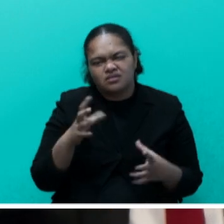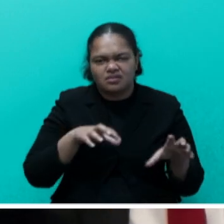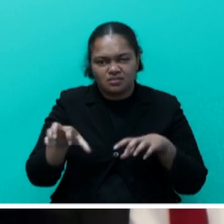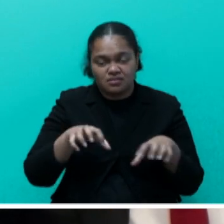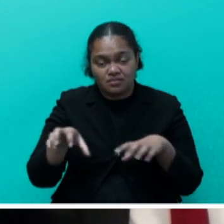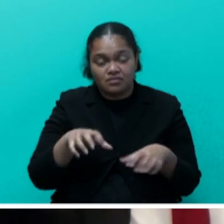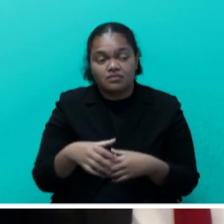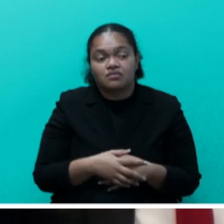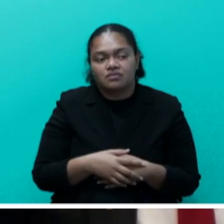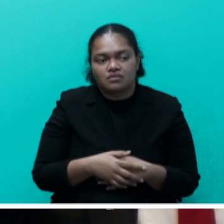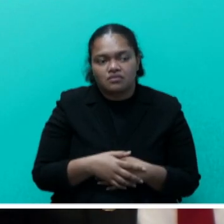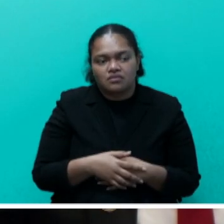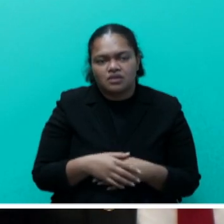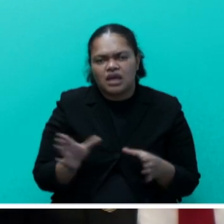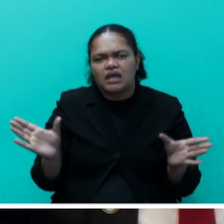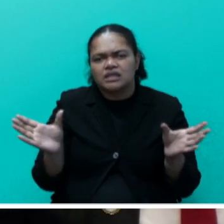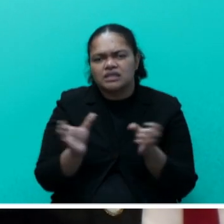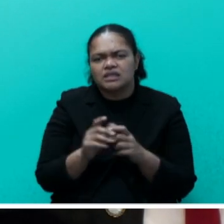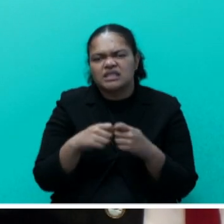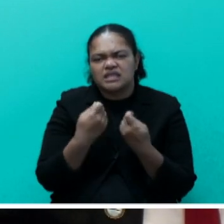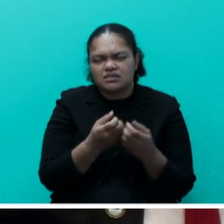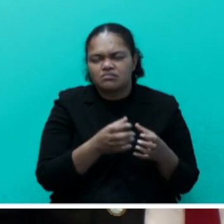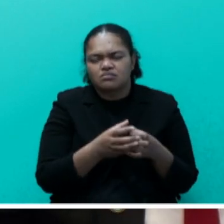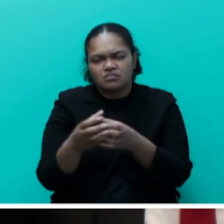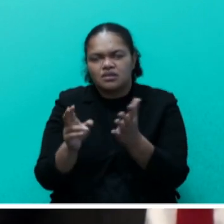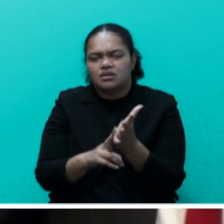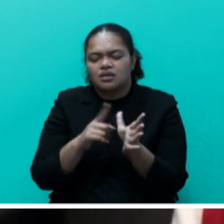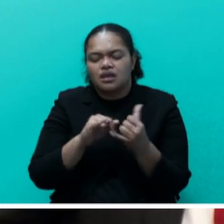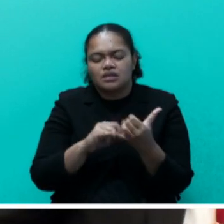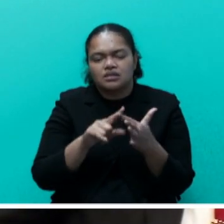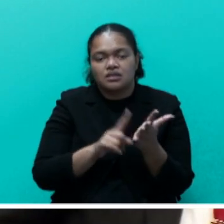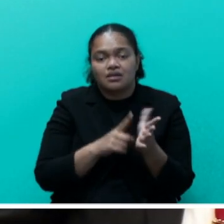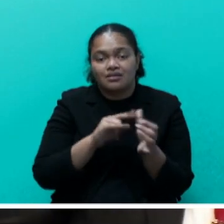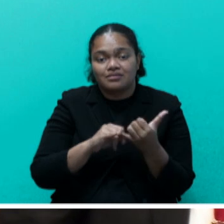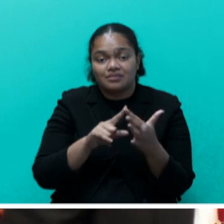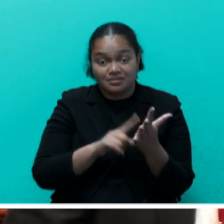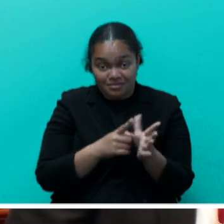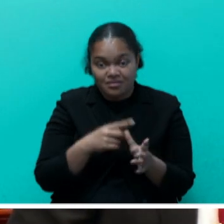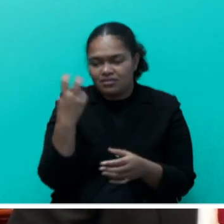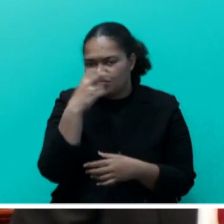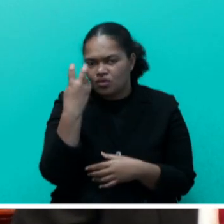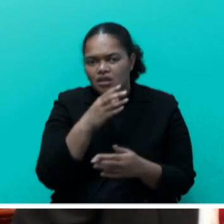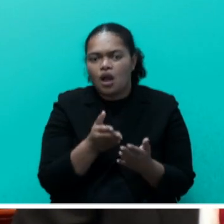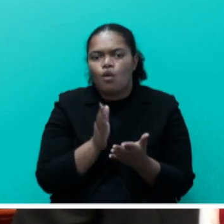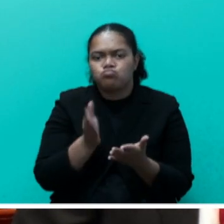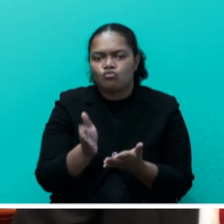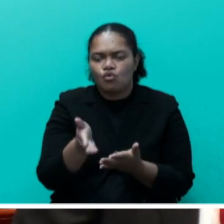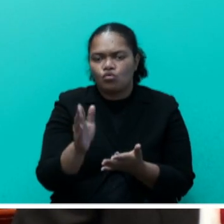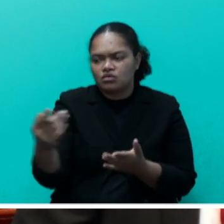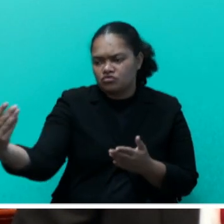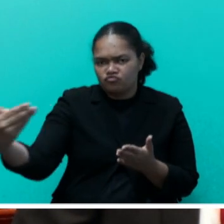I deployed a small team from the Celcieli Village just to monitor the boats that are coming from Tabuni to Matei Landing.